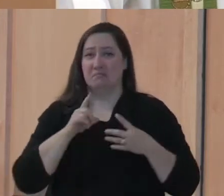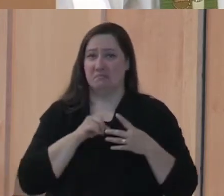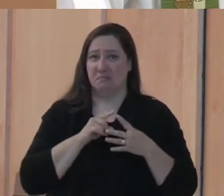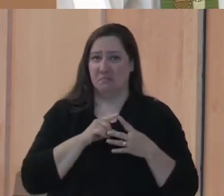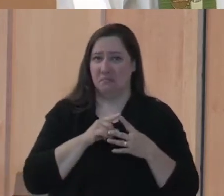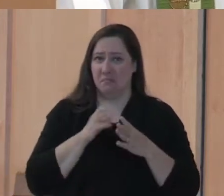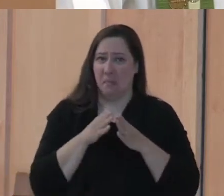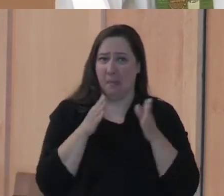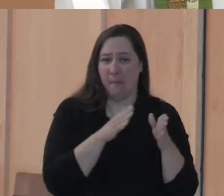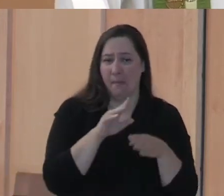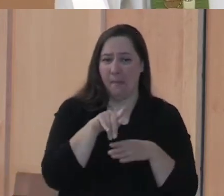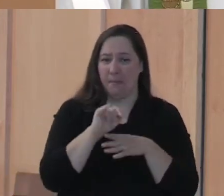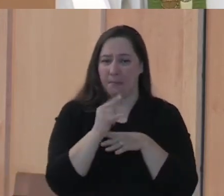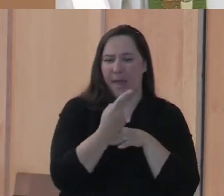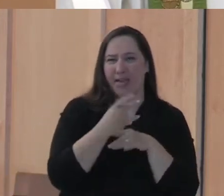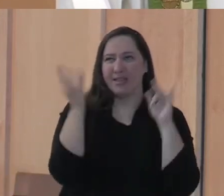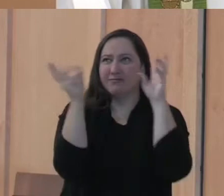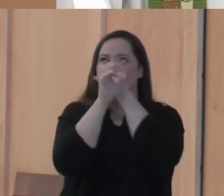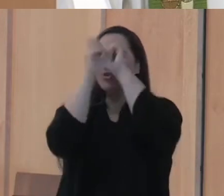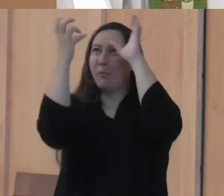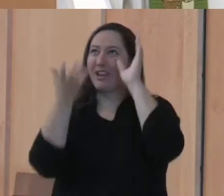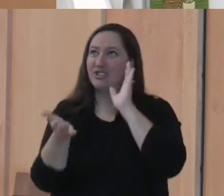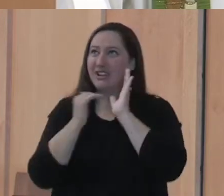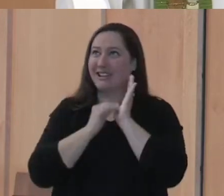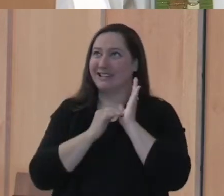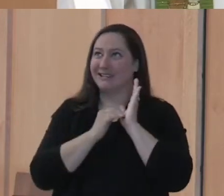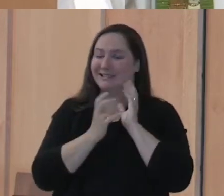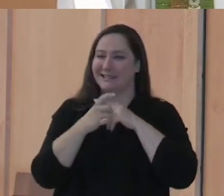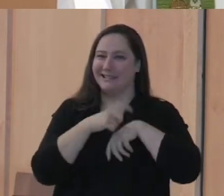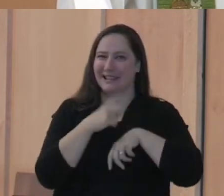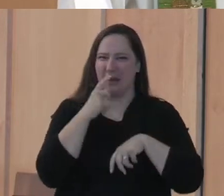Get your imagination going again and imagine the time lapse for that one.